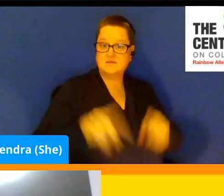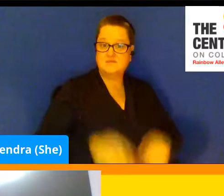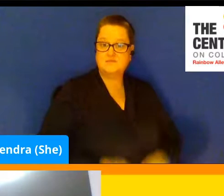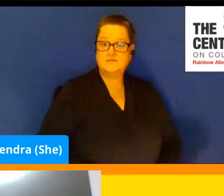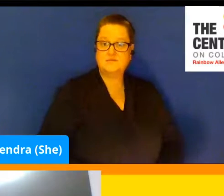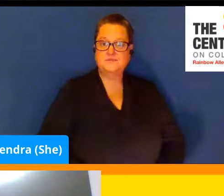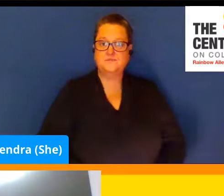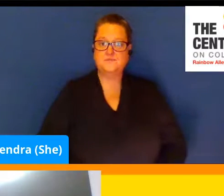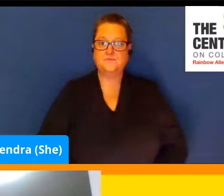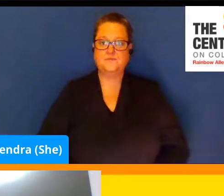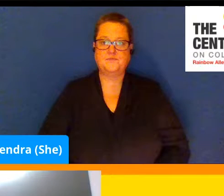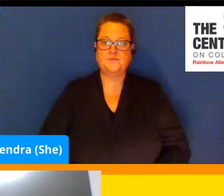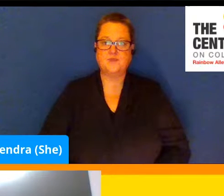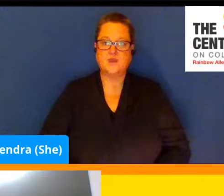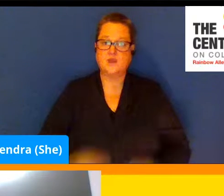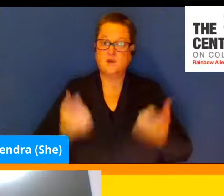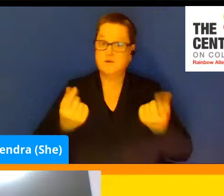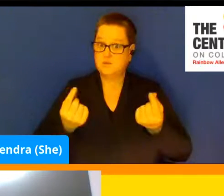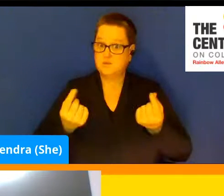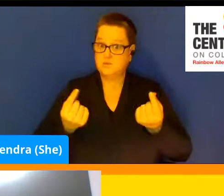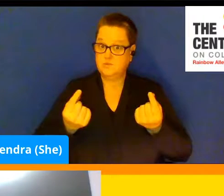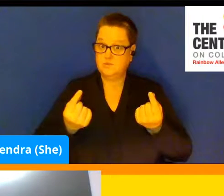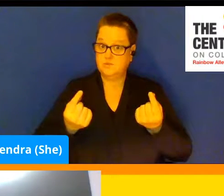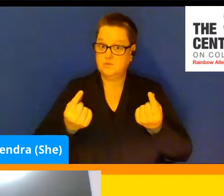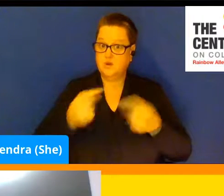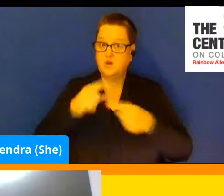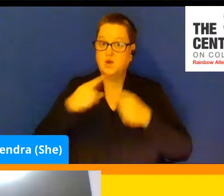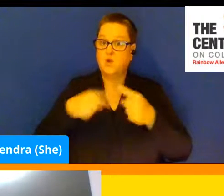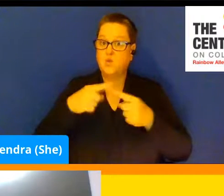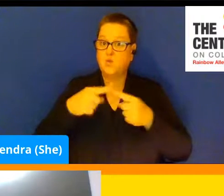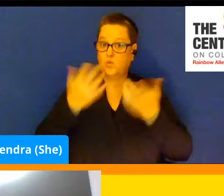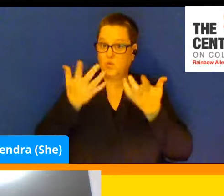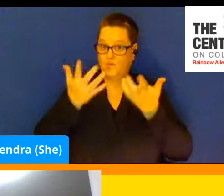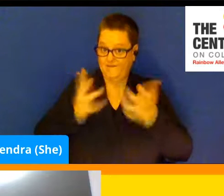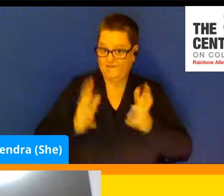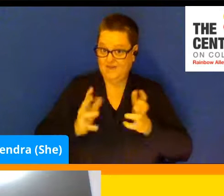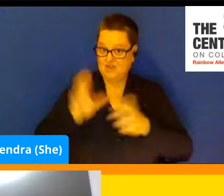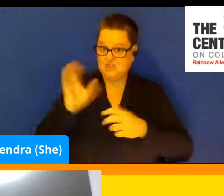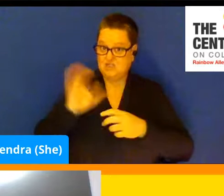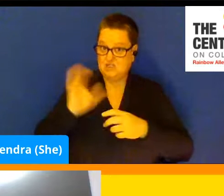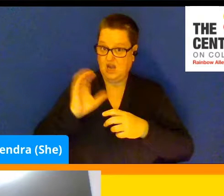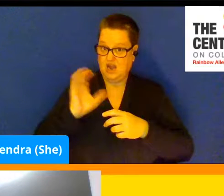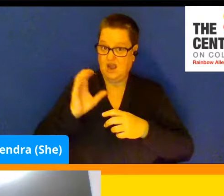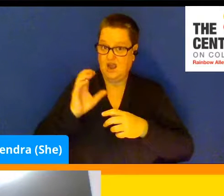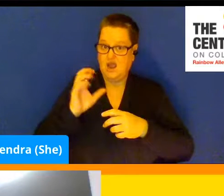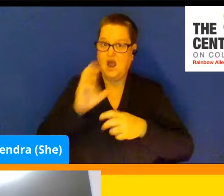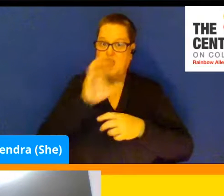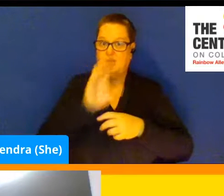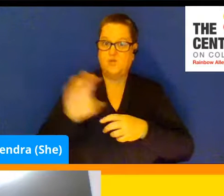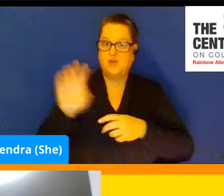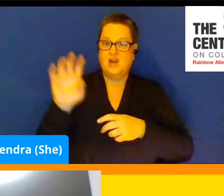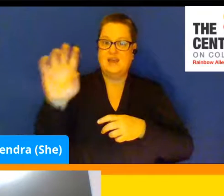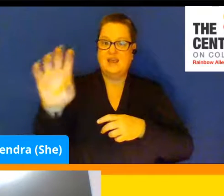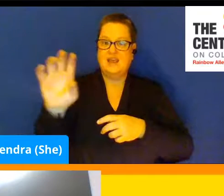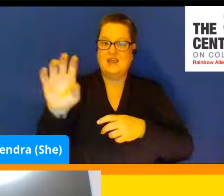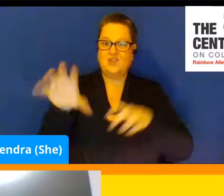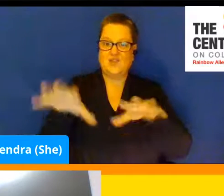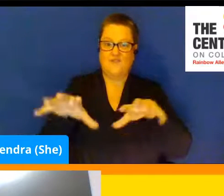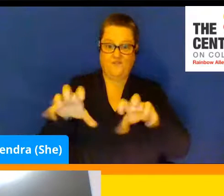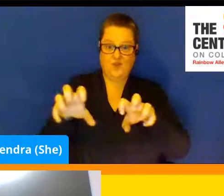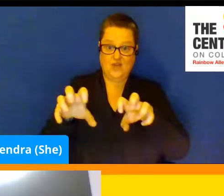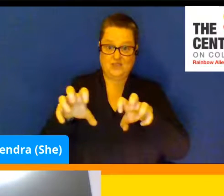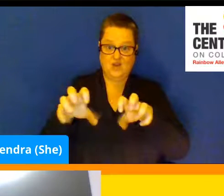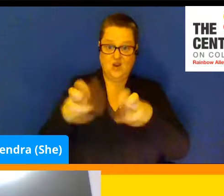What I think that we'll do is when we're done shaking it, I'll put it in the freezer. And then we'll leave it there until